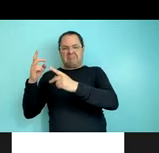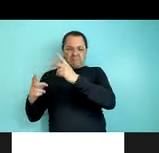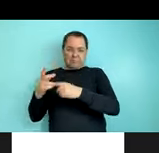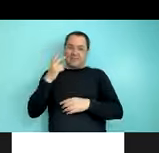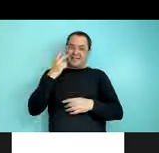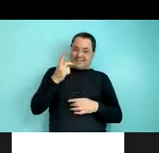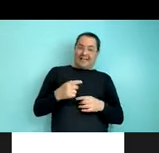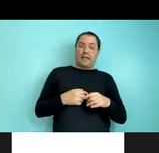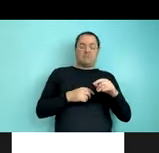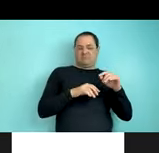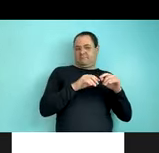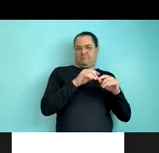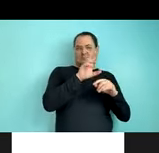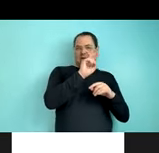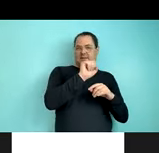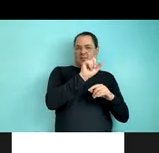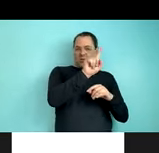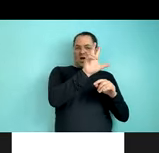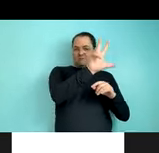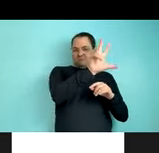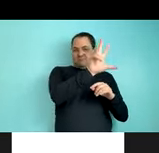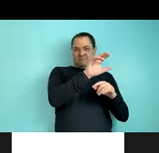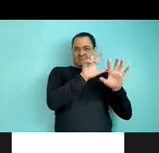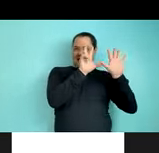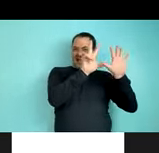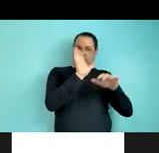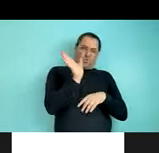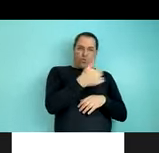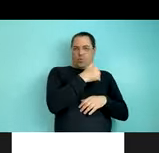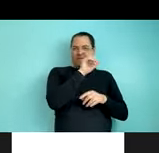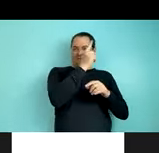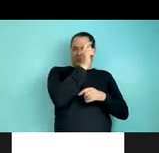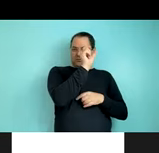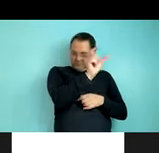find that within each language group, folks tend to be noun firsters.